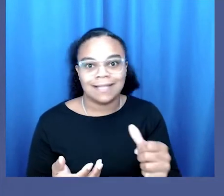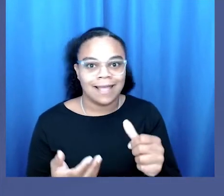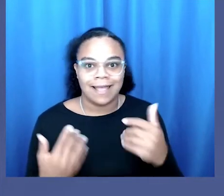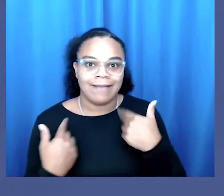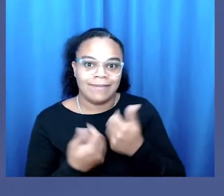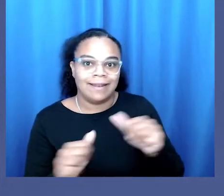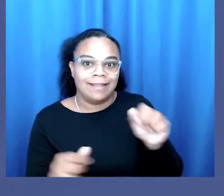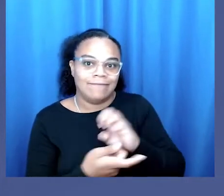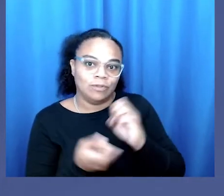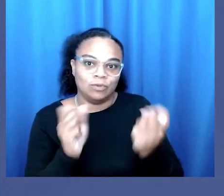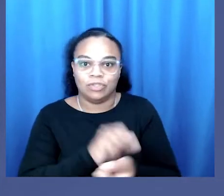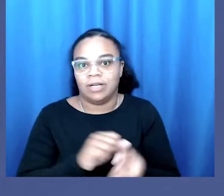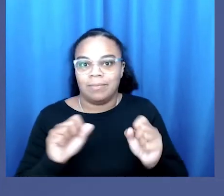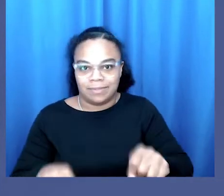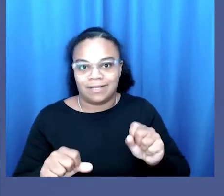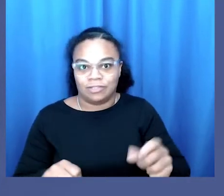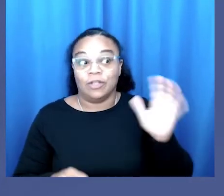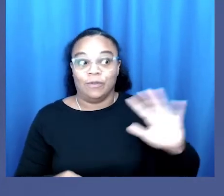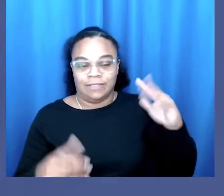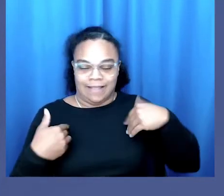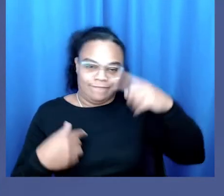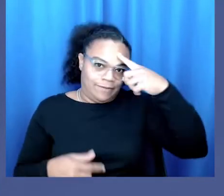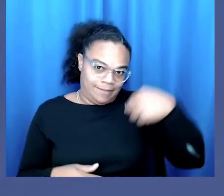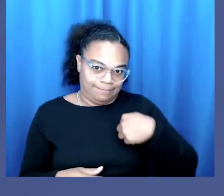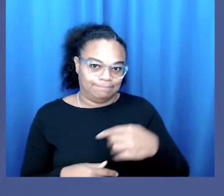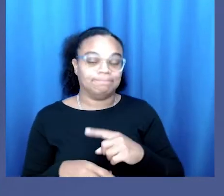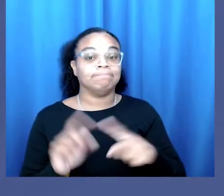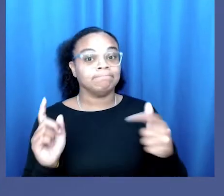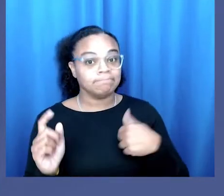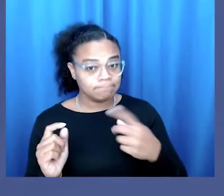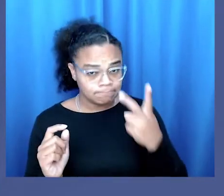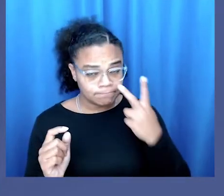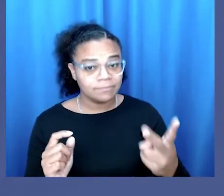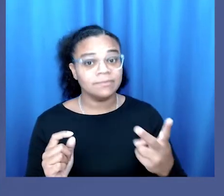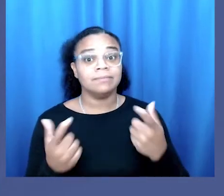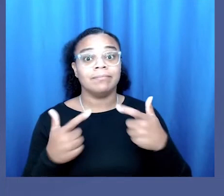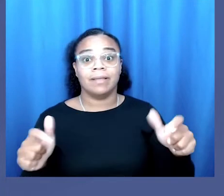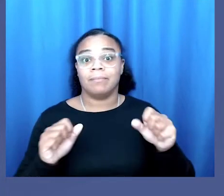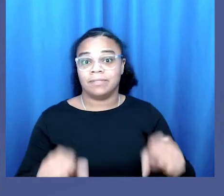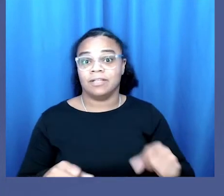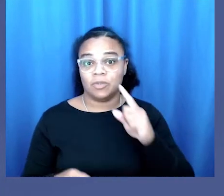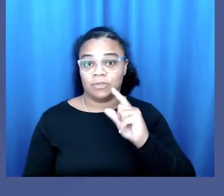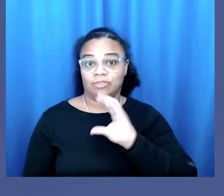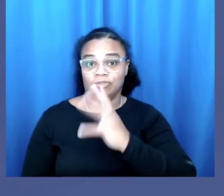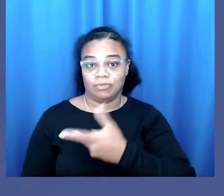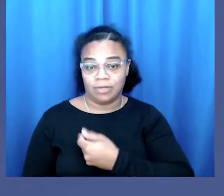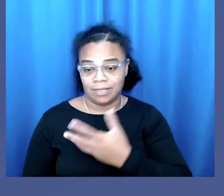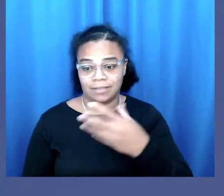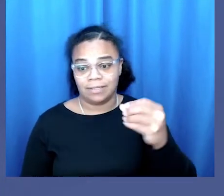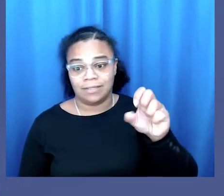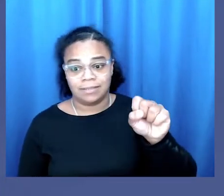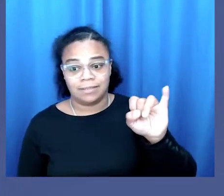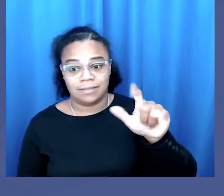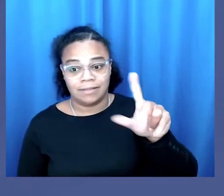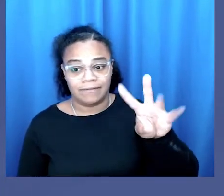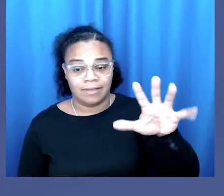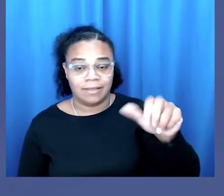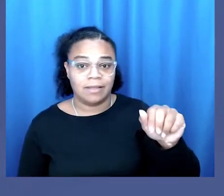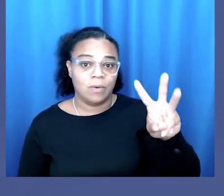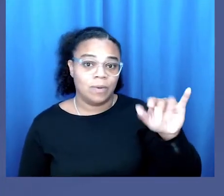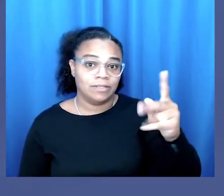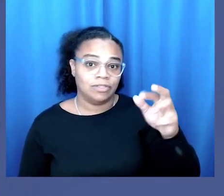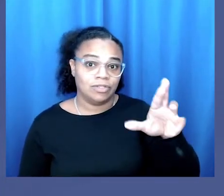holds the revolutionary potential it previously held for me. However, I see great potential in trans and Sylvia Winter's